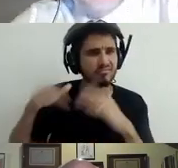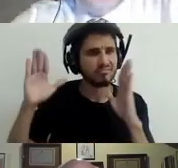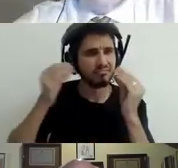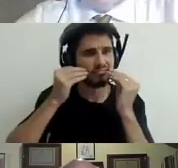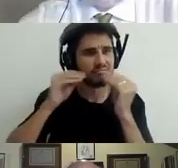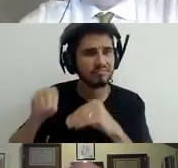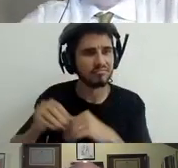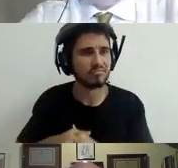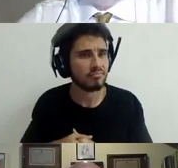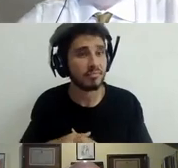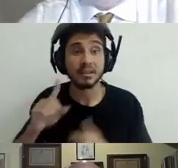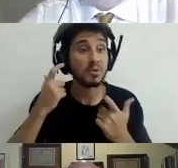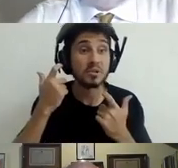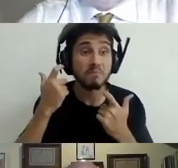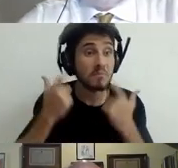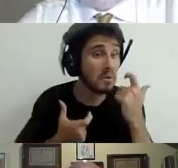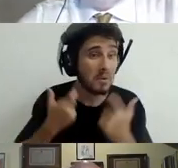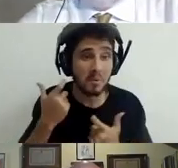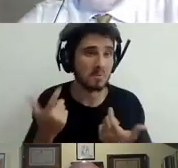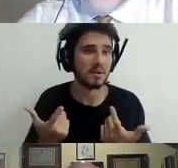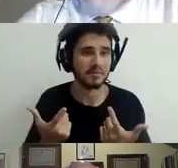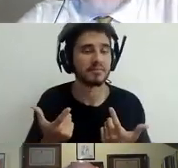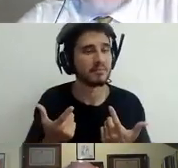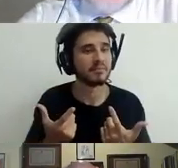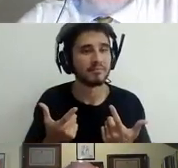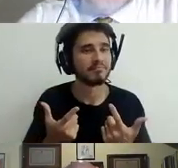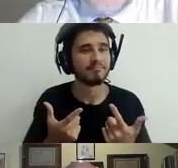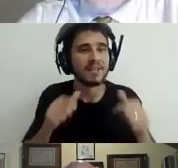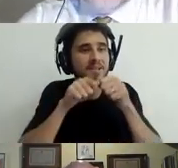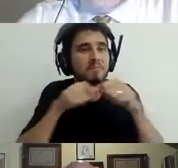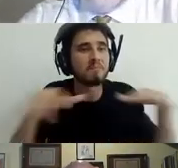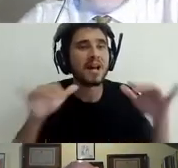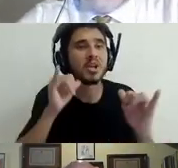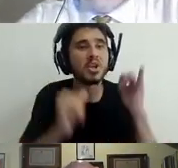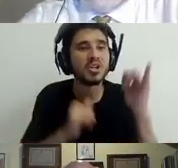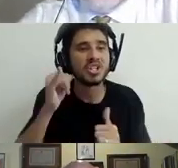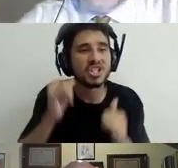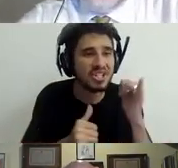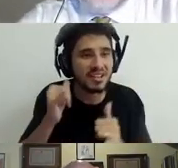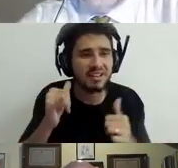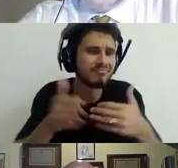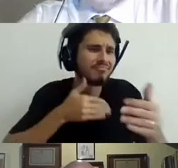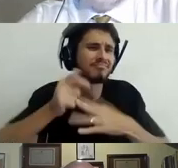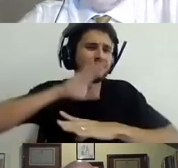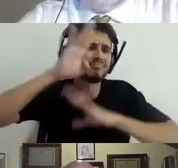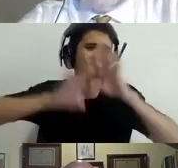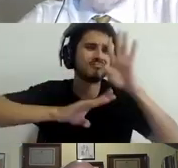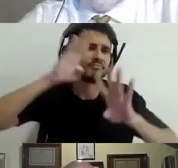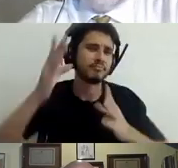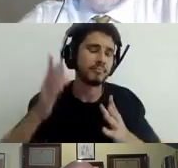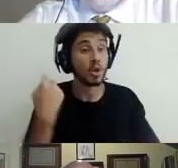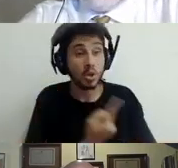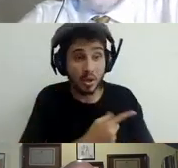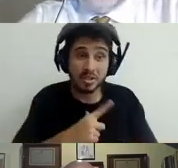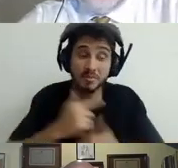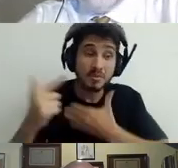So the cognitive element plays a role, but more importantly, the non-cognitive element, the willingness, the motivation